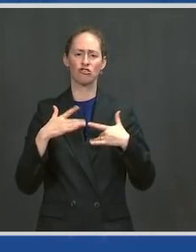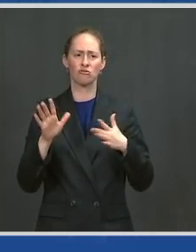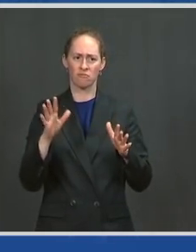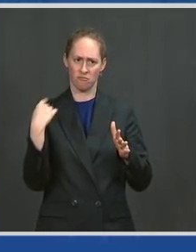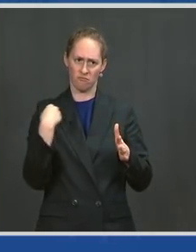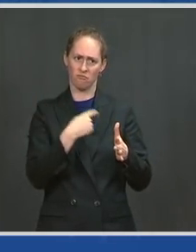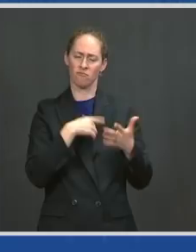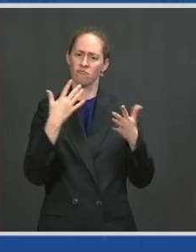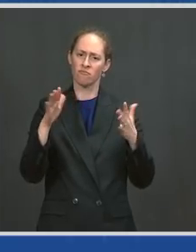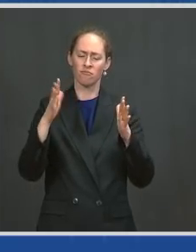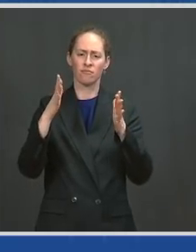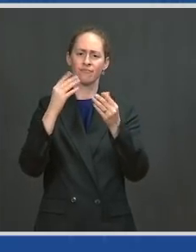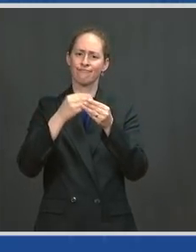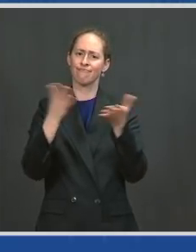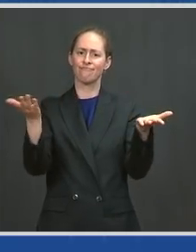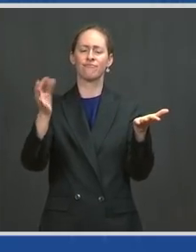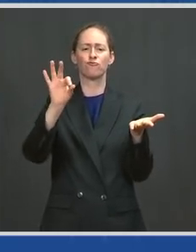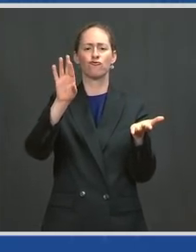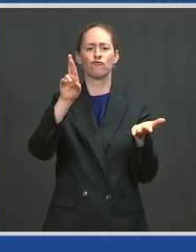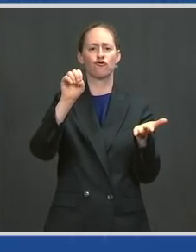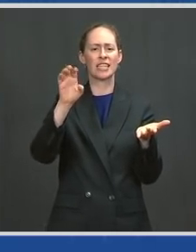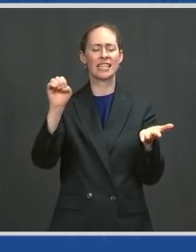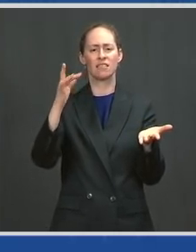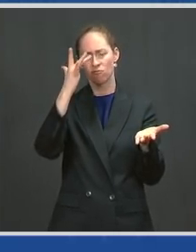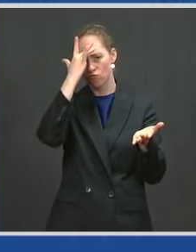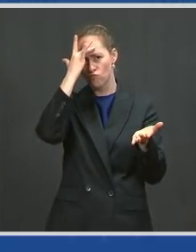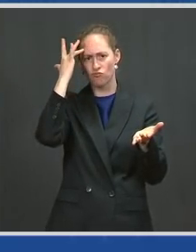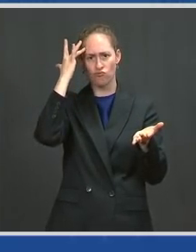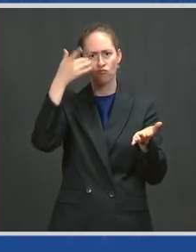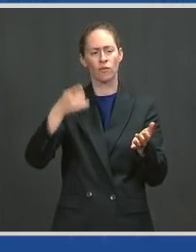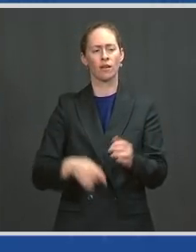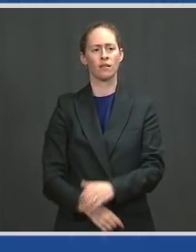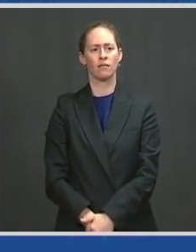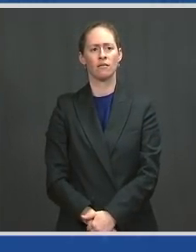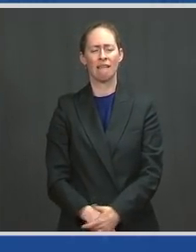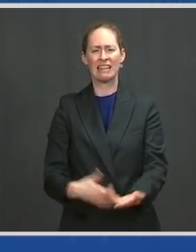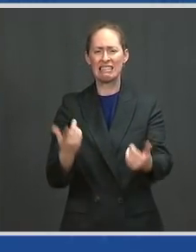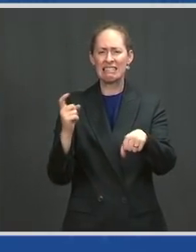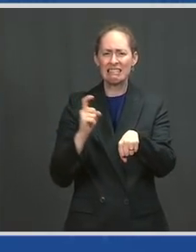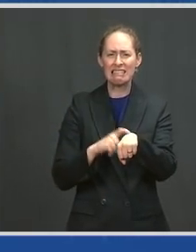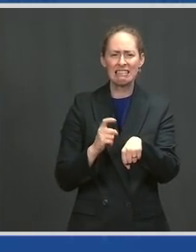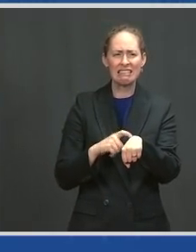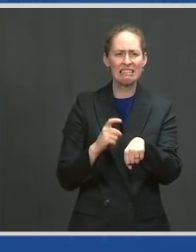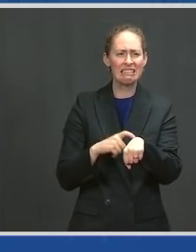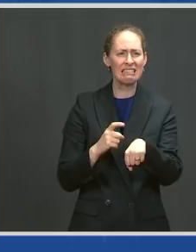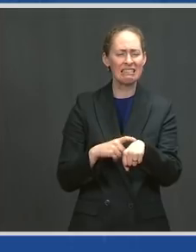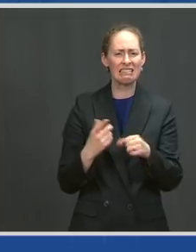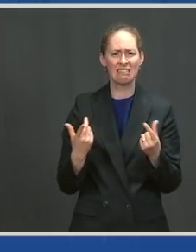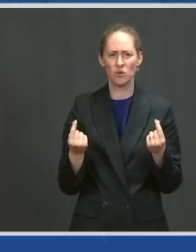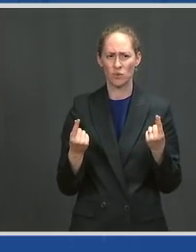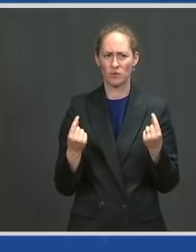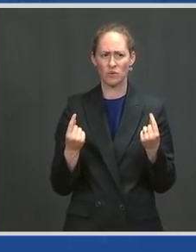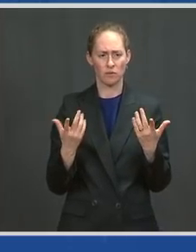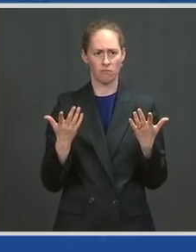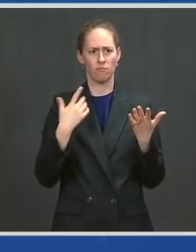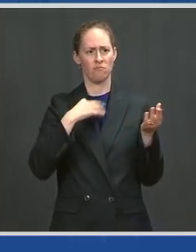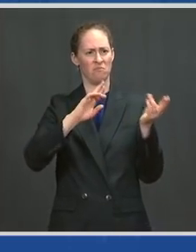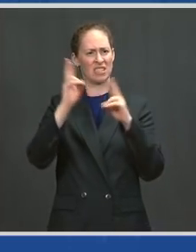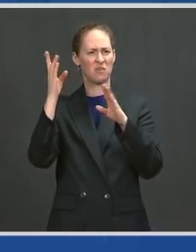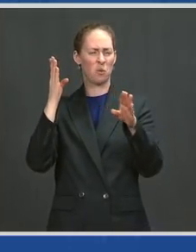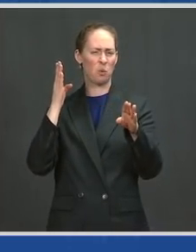free. And if time is an issue, there are 10,000 sites offering vaccinations without an appointment.